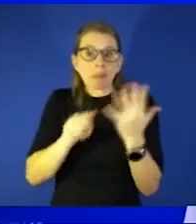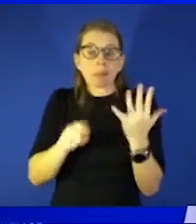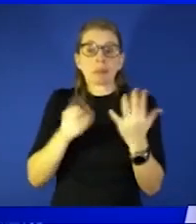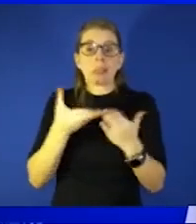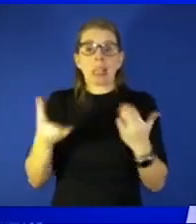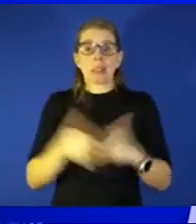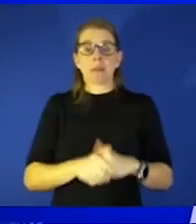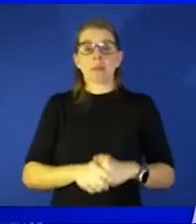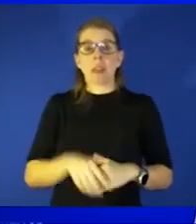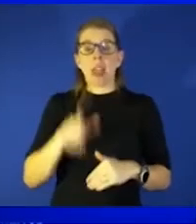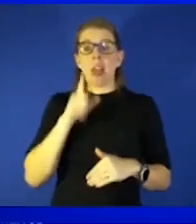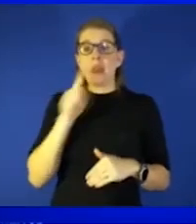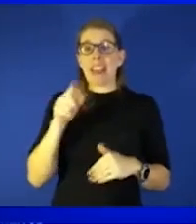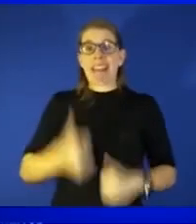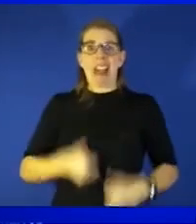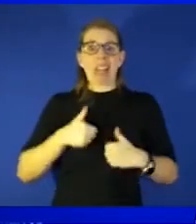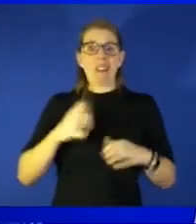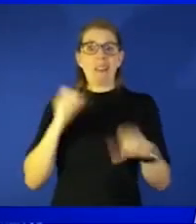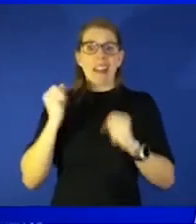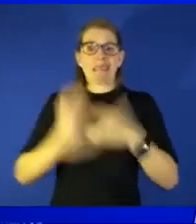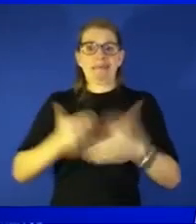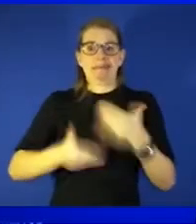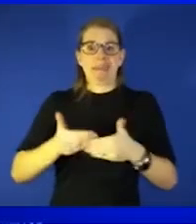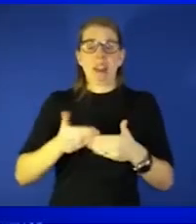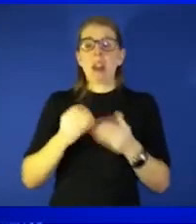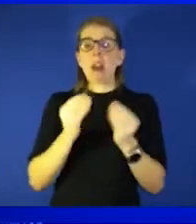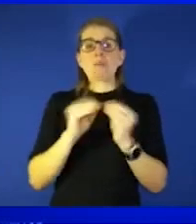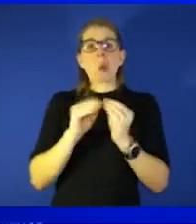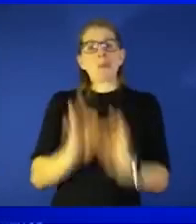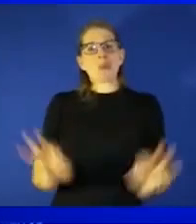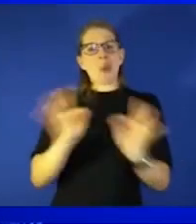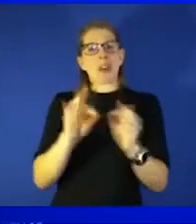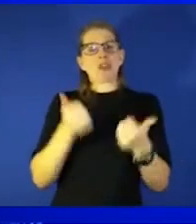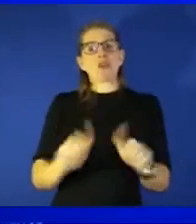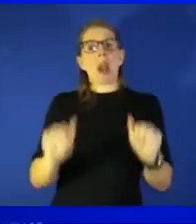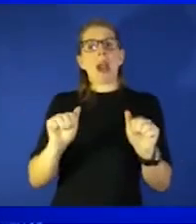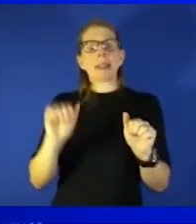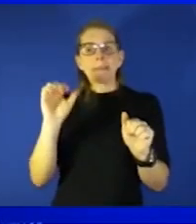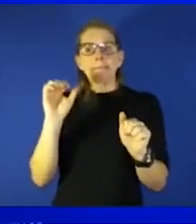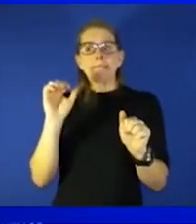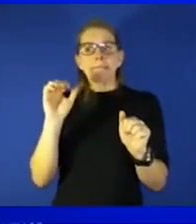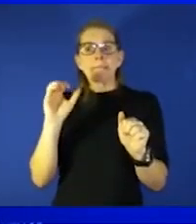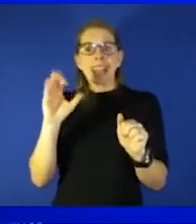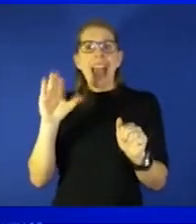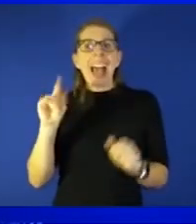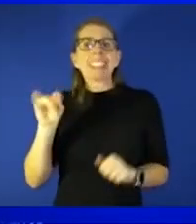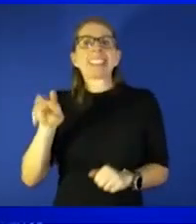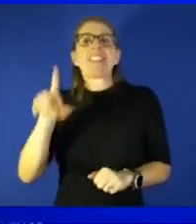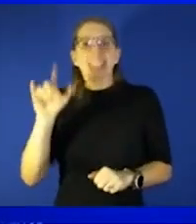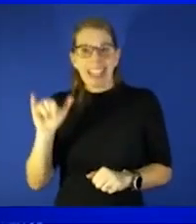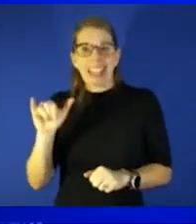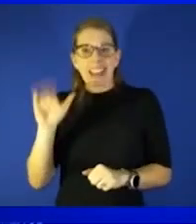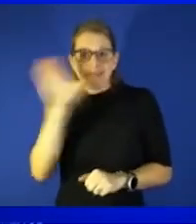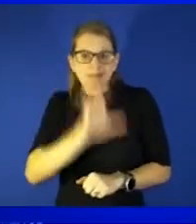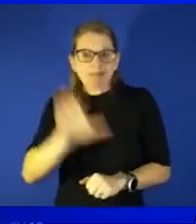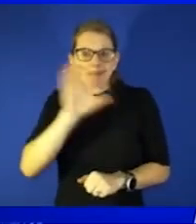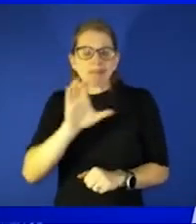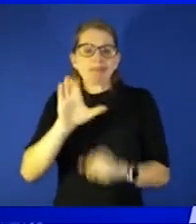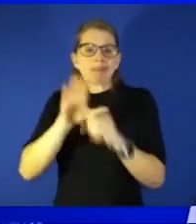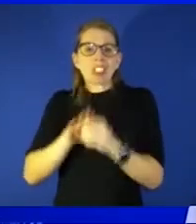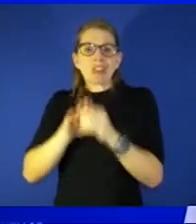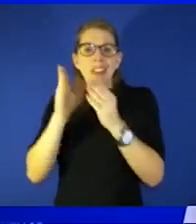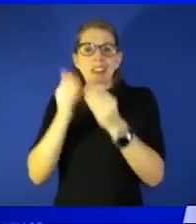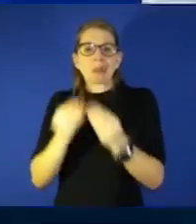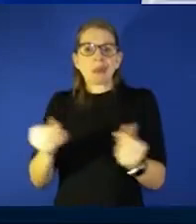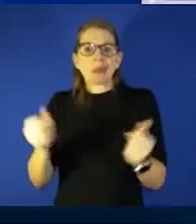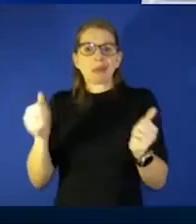fast-paced life it is more important to try to actively seek those things out and in the pandemic it gets harder and harder to do that yeah